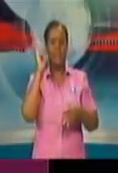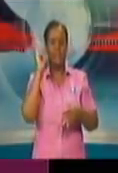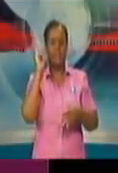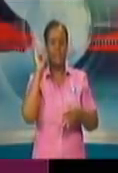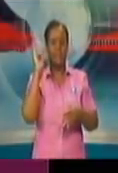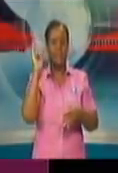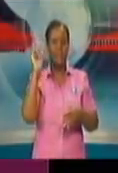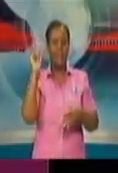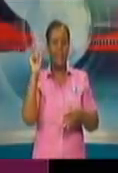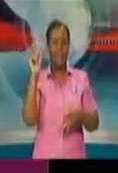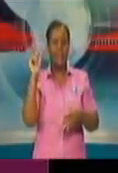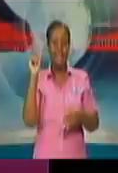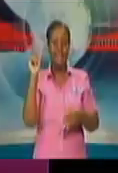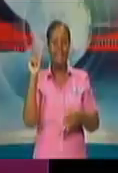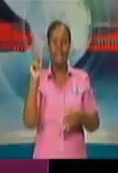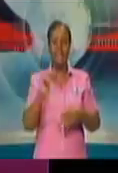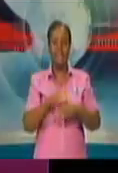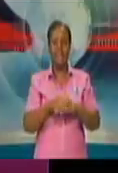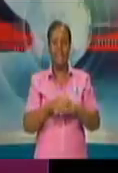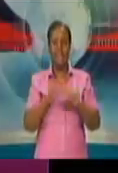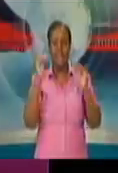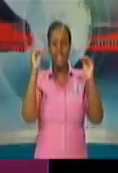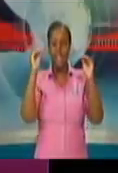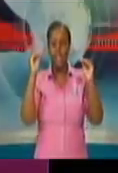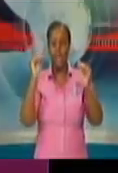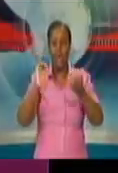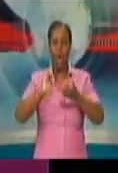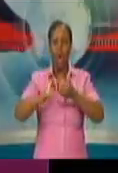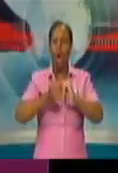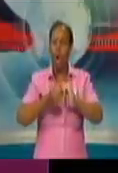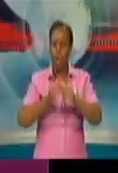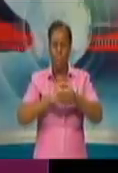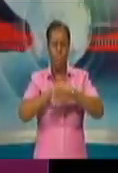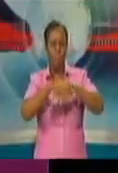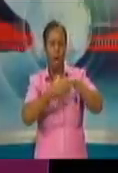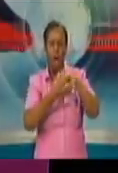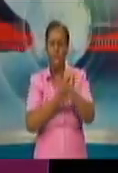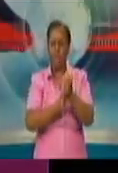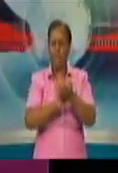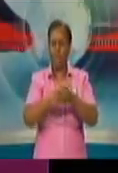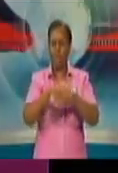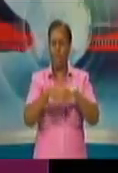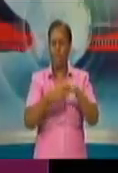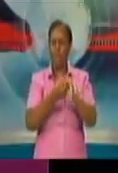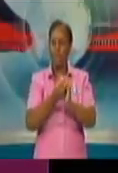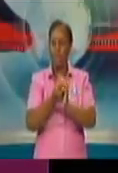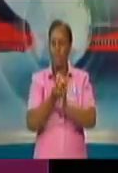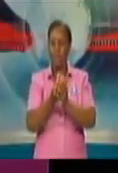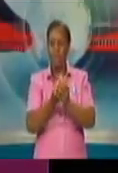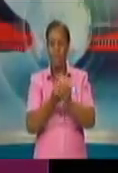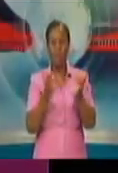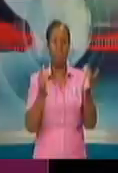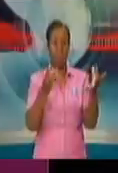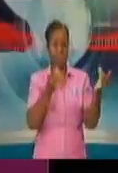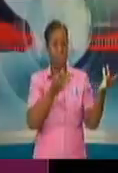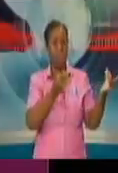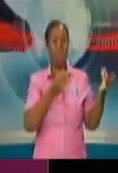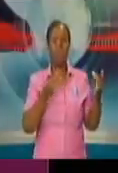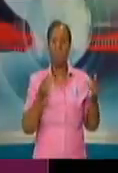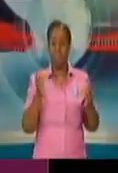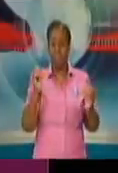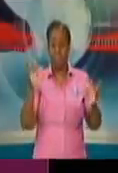hands are what transfers the virus from a hard surface to your nose, to your mouth.